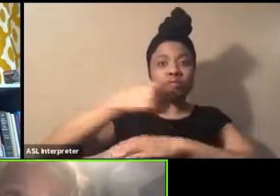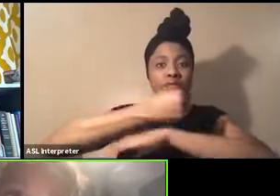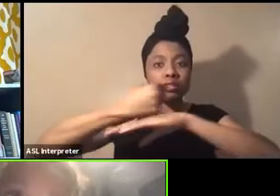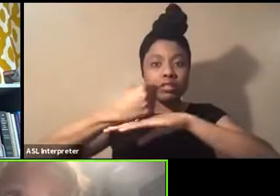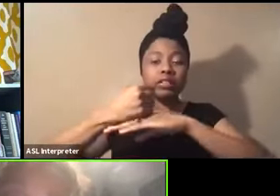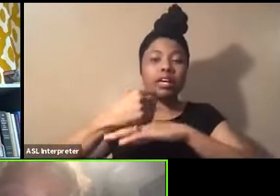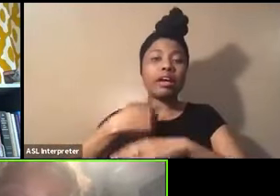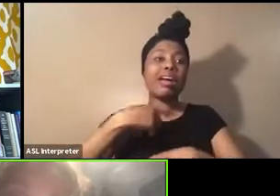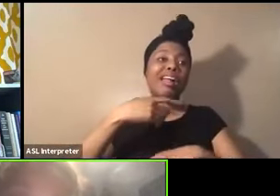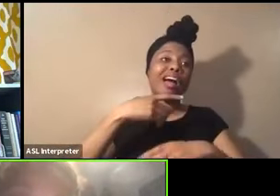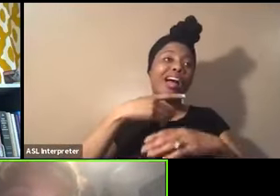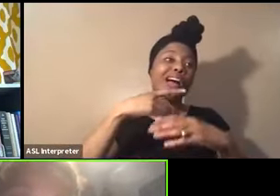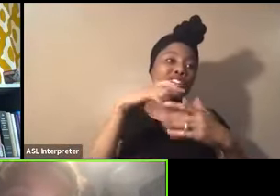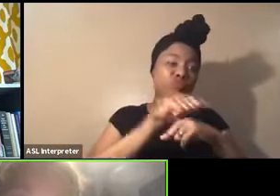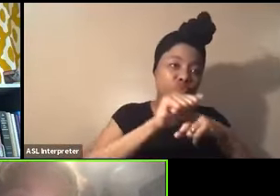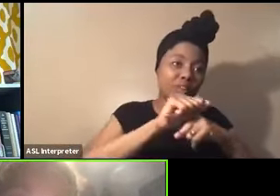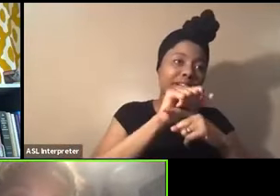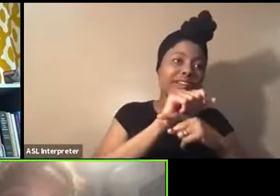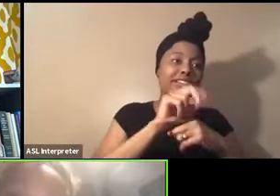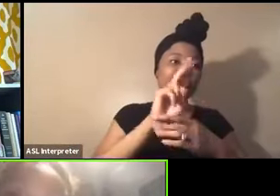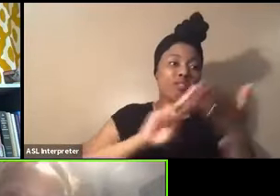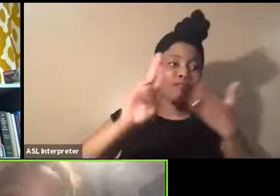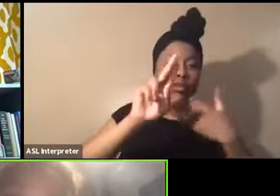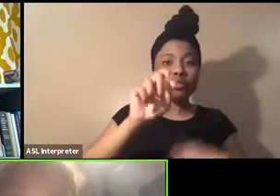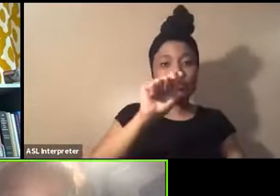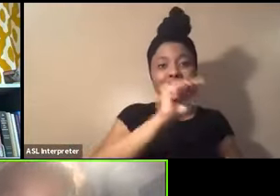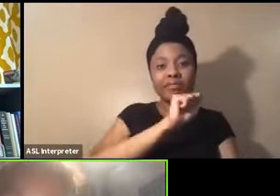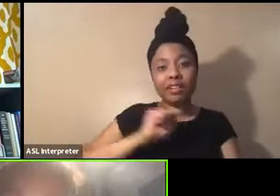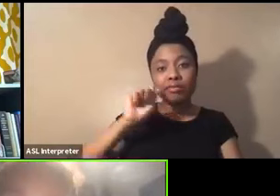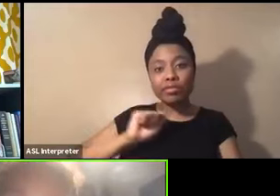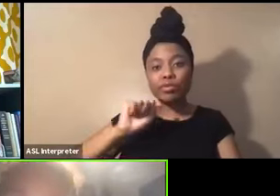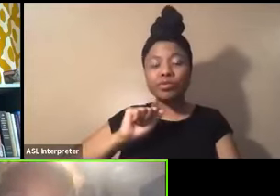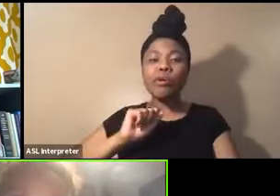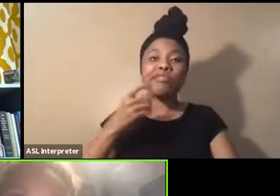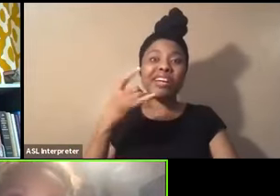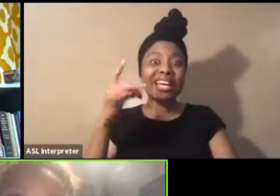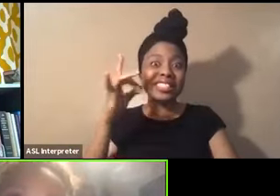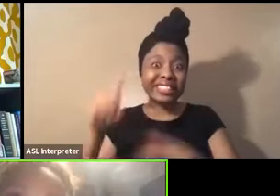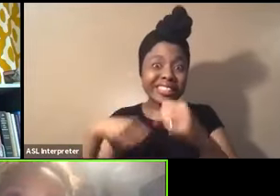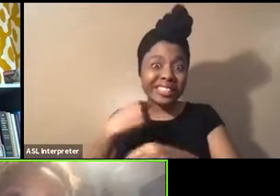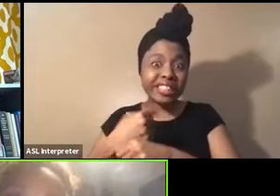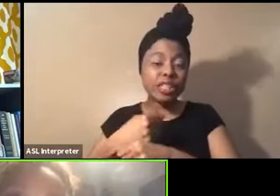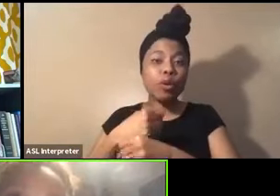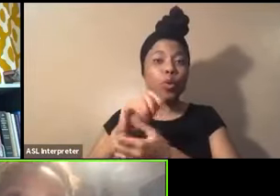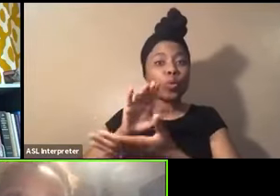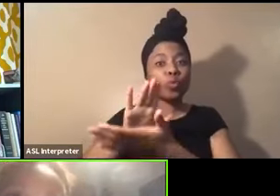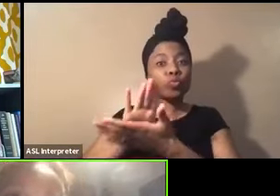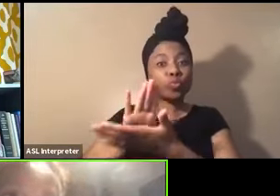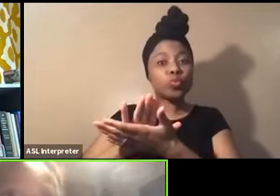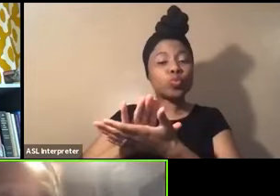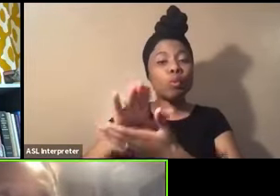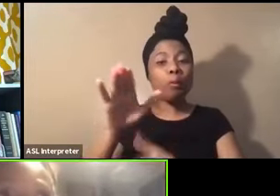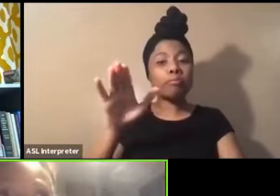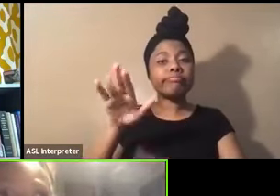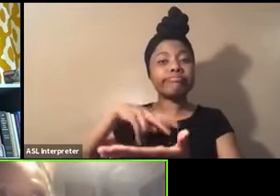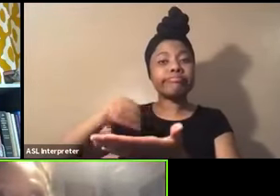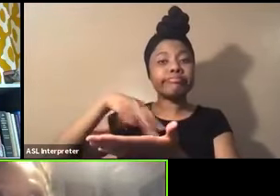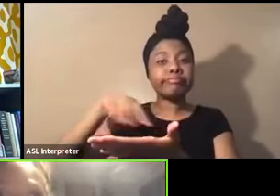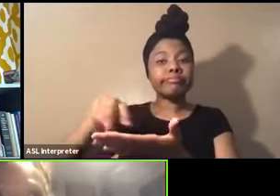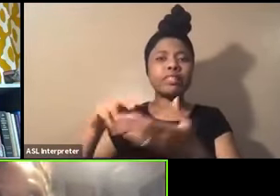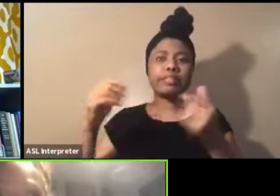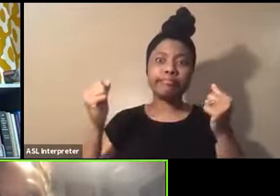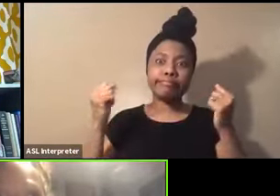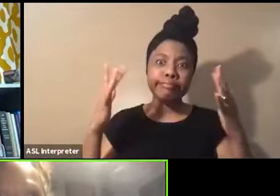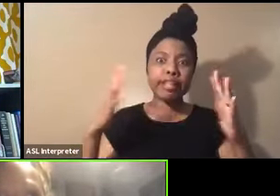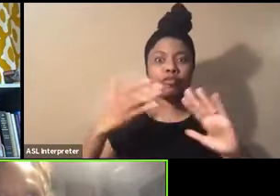Arizona also for the last 18 years in the school of dance. And I, you know, so there's many communities,